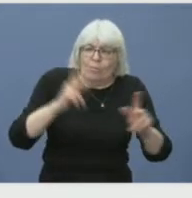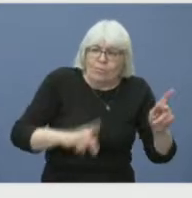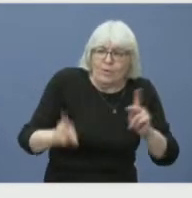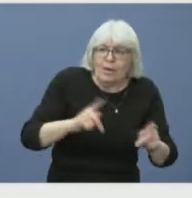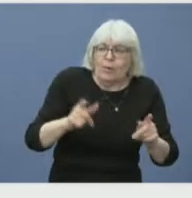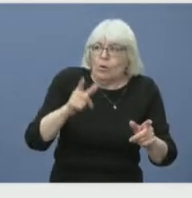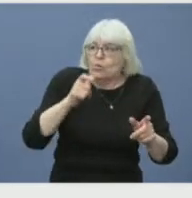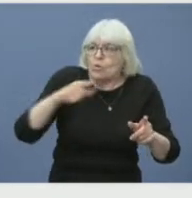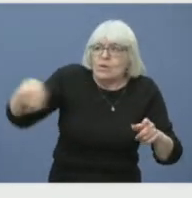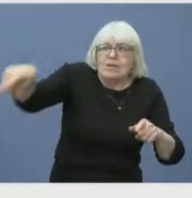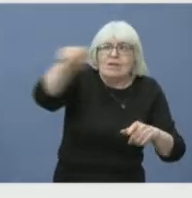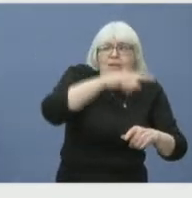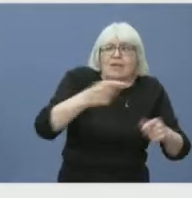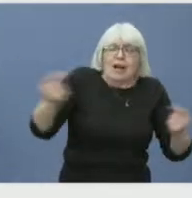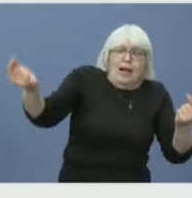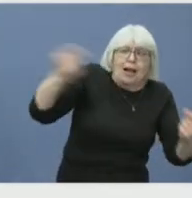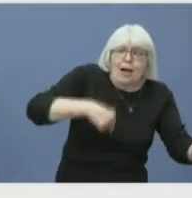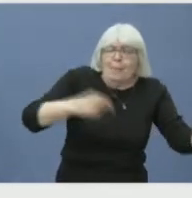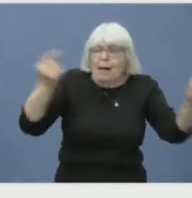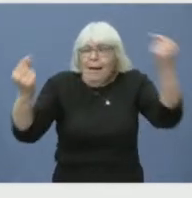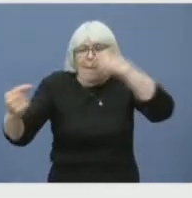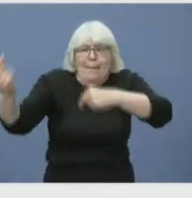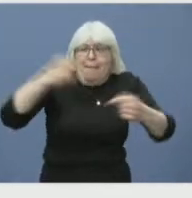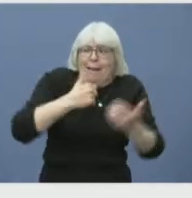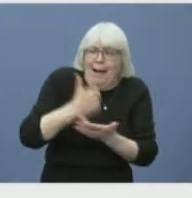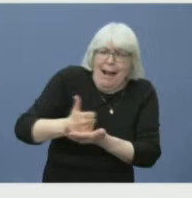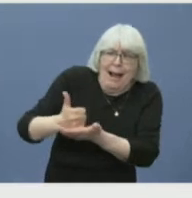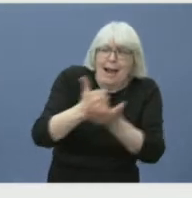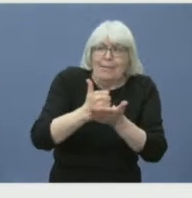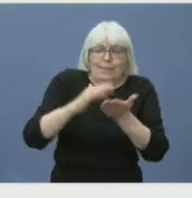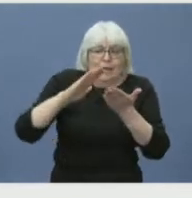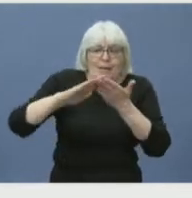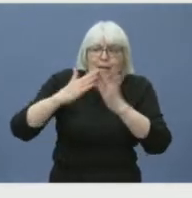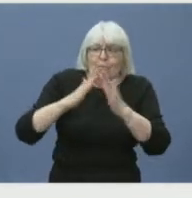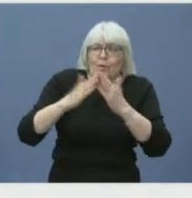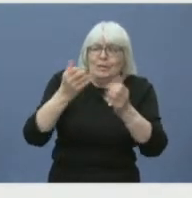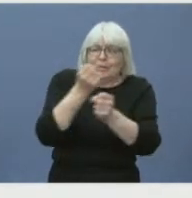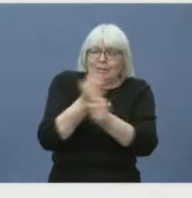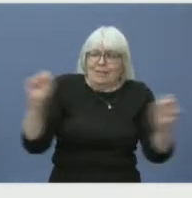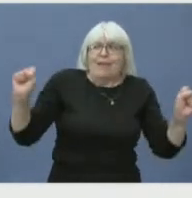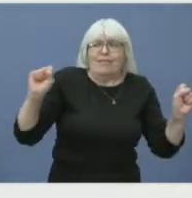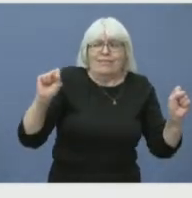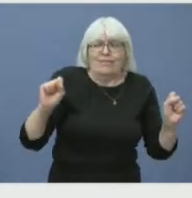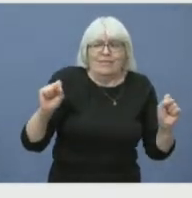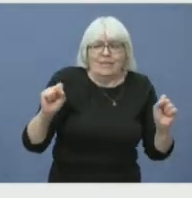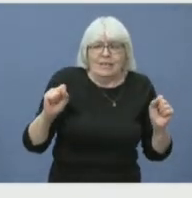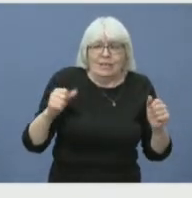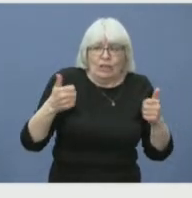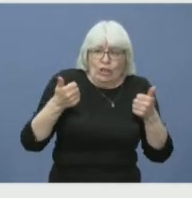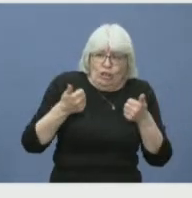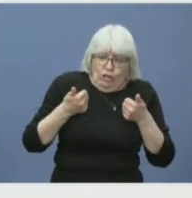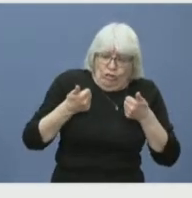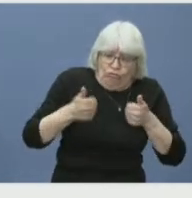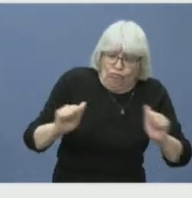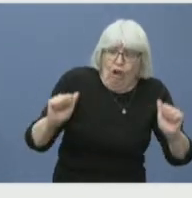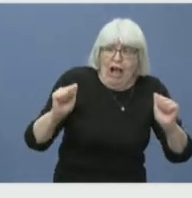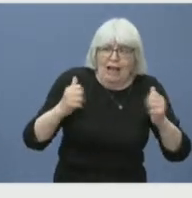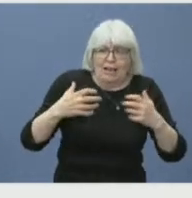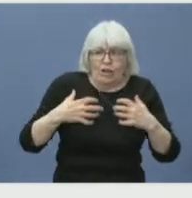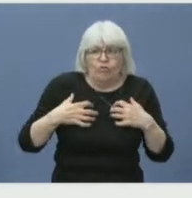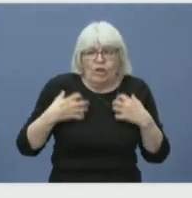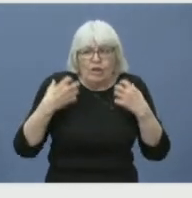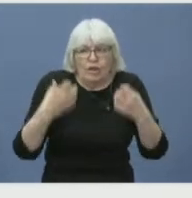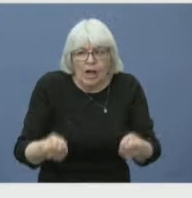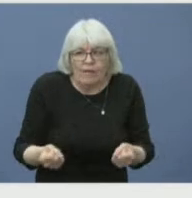stressful times. As we enter the phase of recovery and reentry, we ask that community members and residents be patient